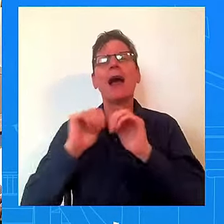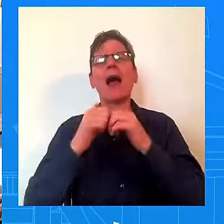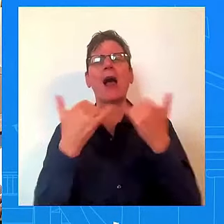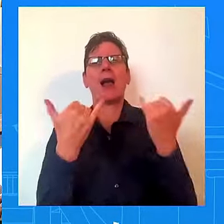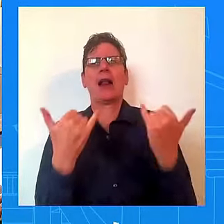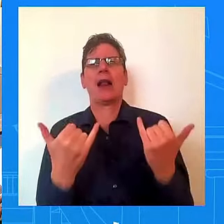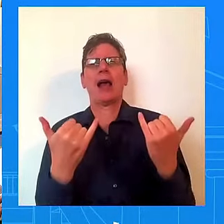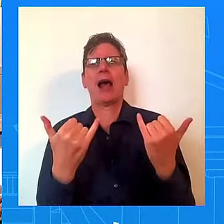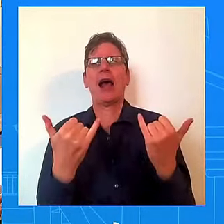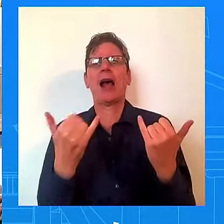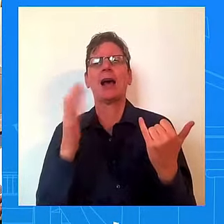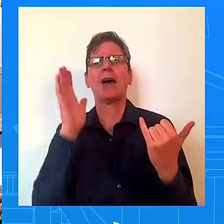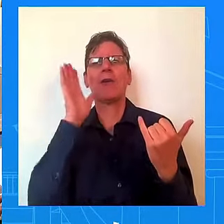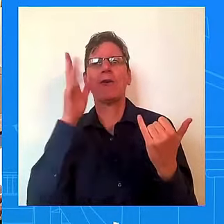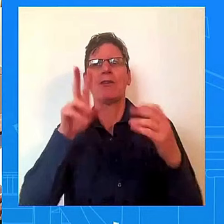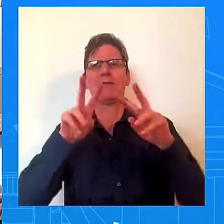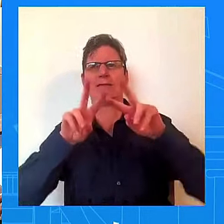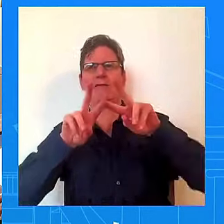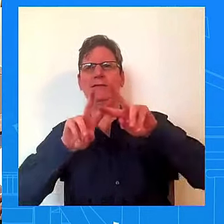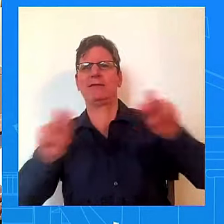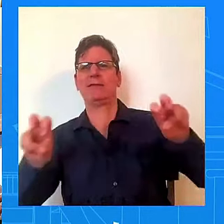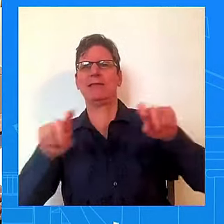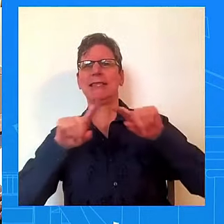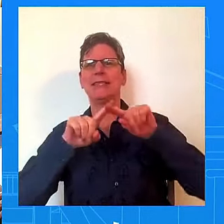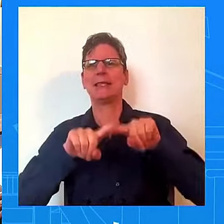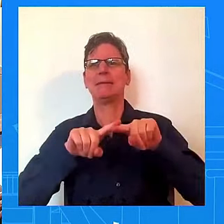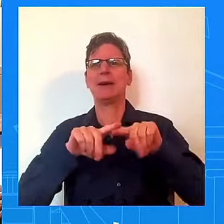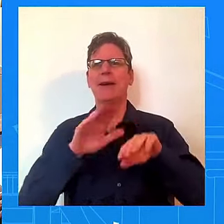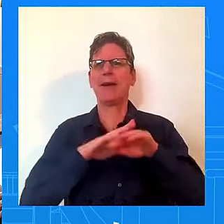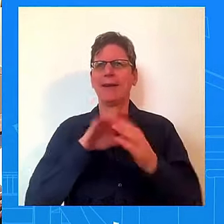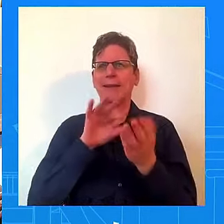piece of reminding voters of what the president has done for them?